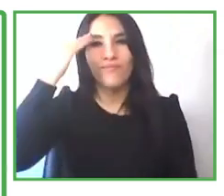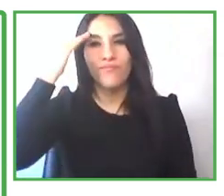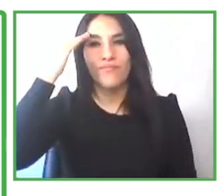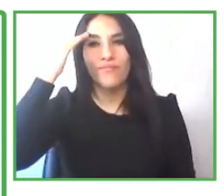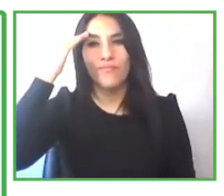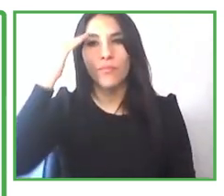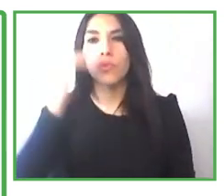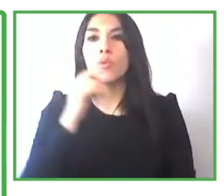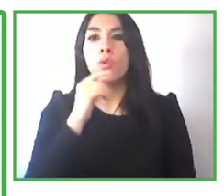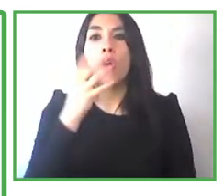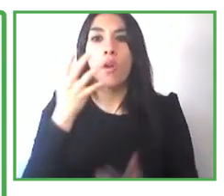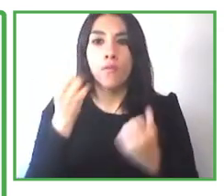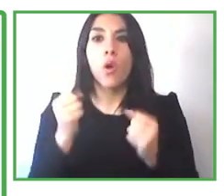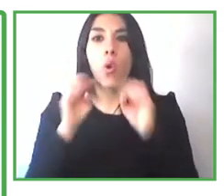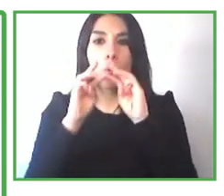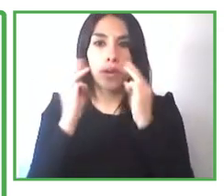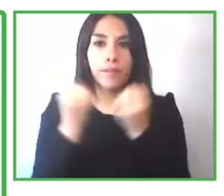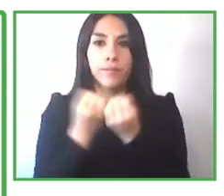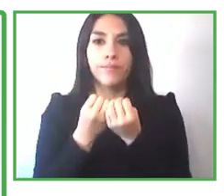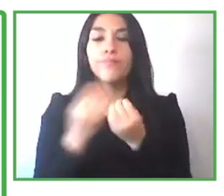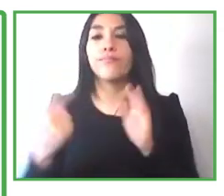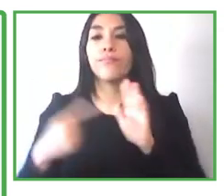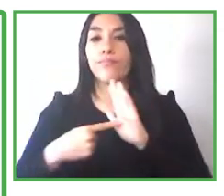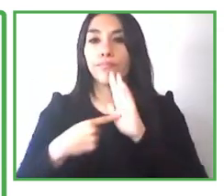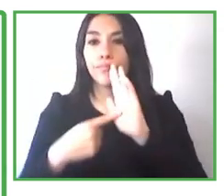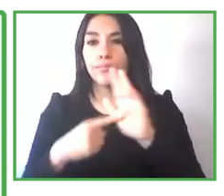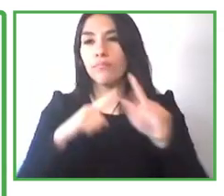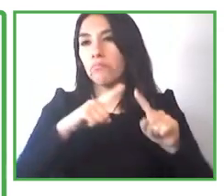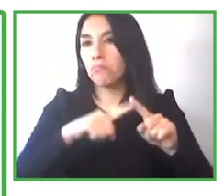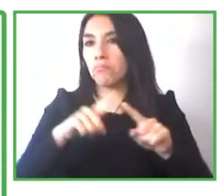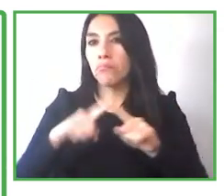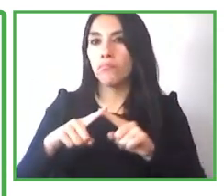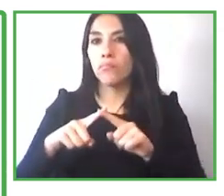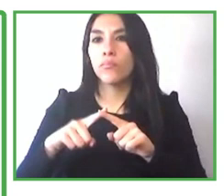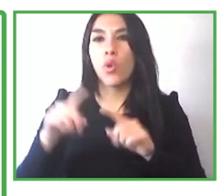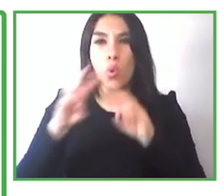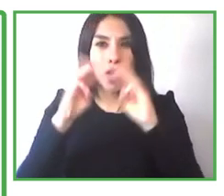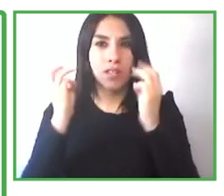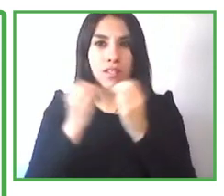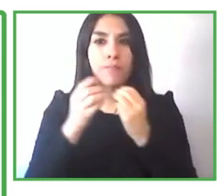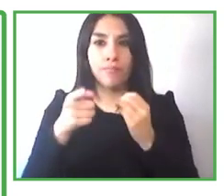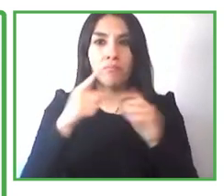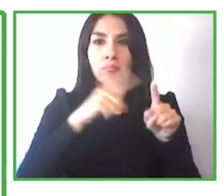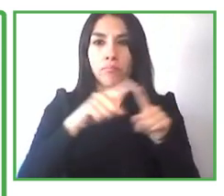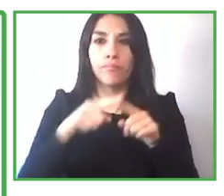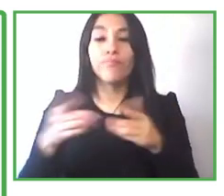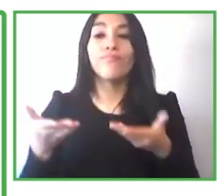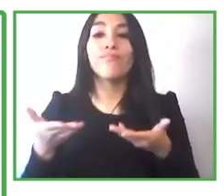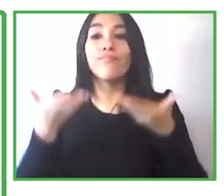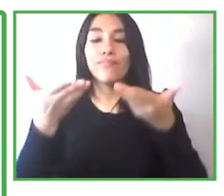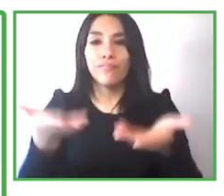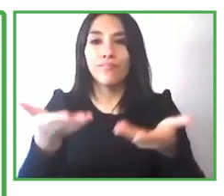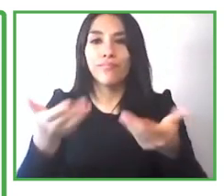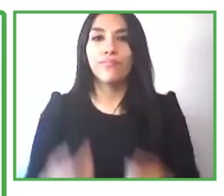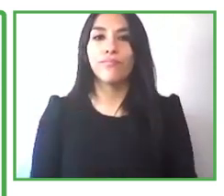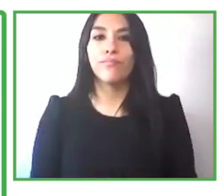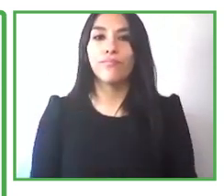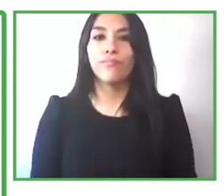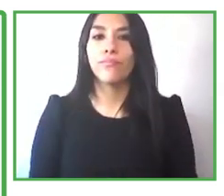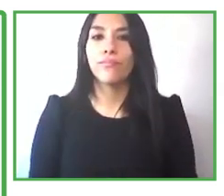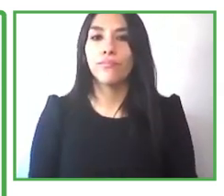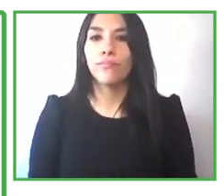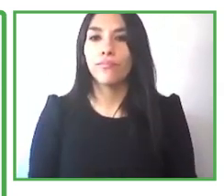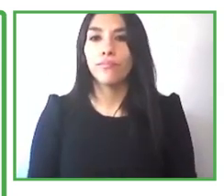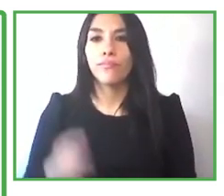behind this is to give our students a very broad education um which will then uh allow them to build on that